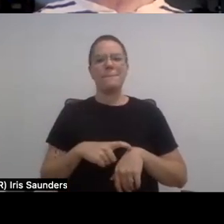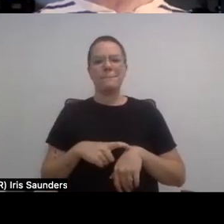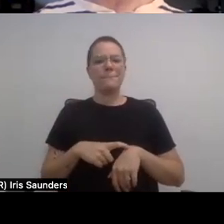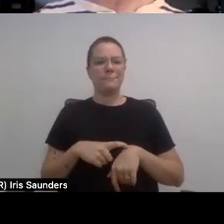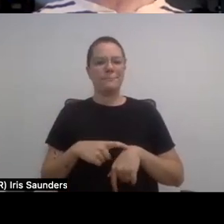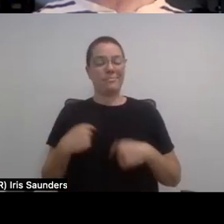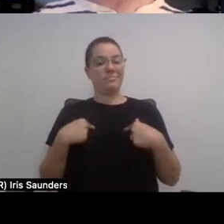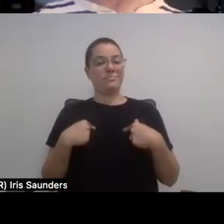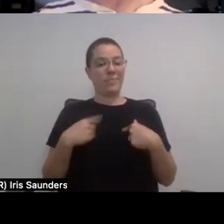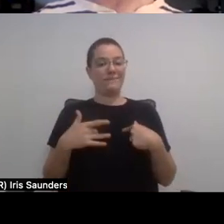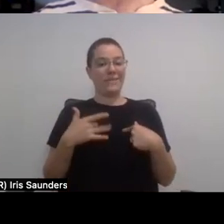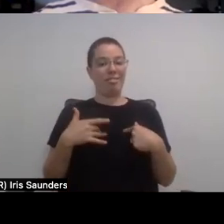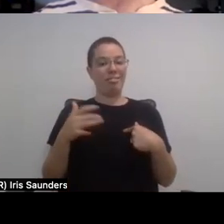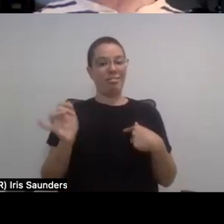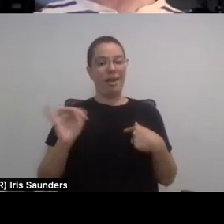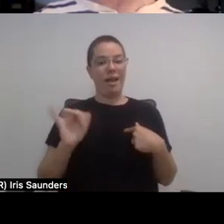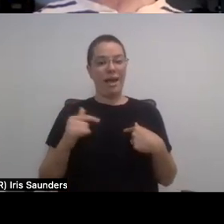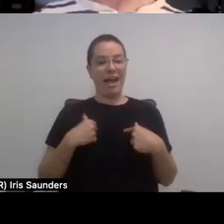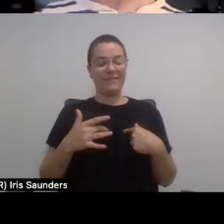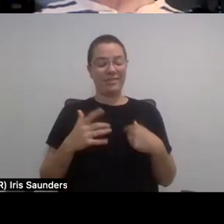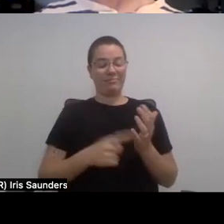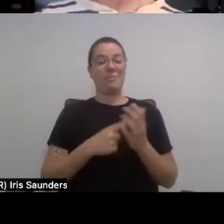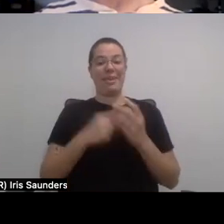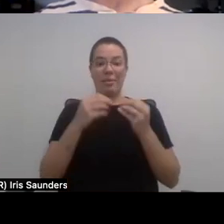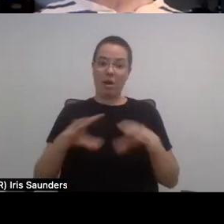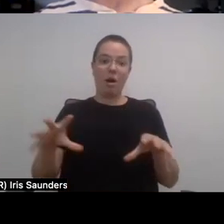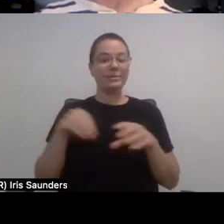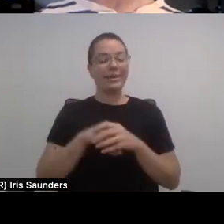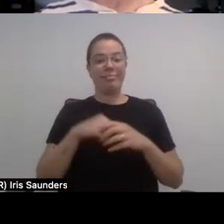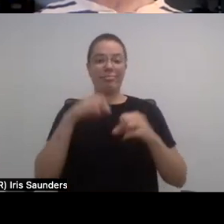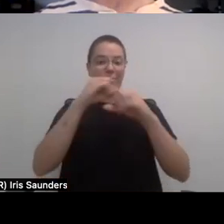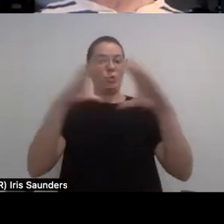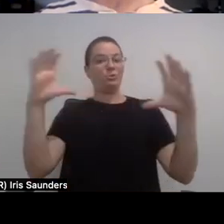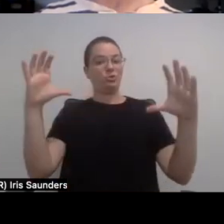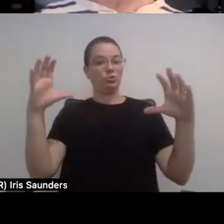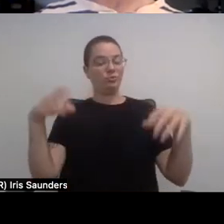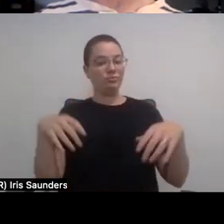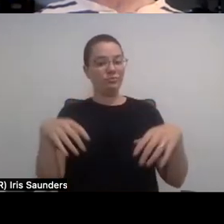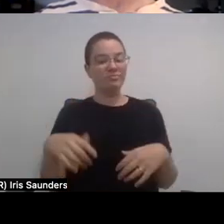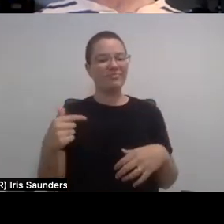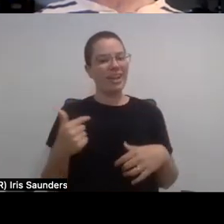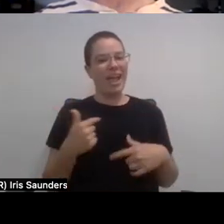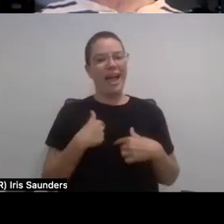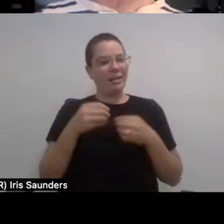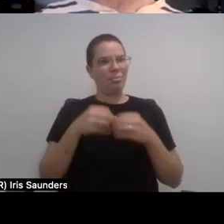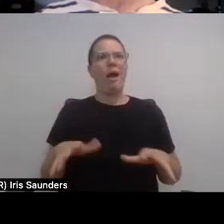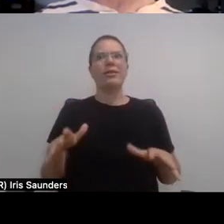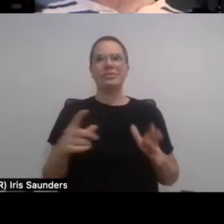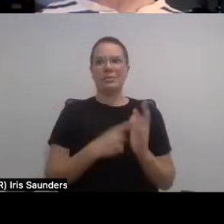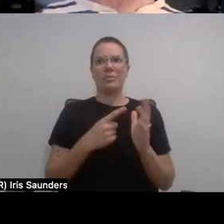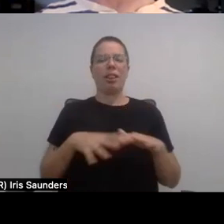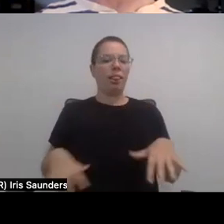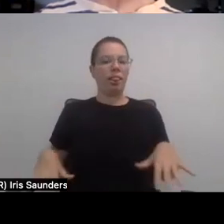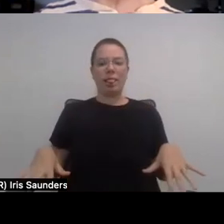know personally, I get lost in the bigger picture. And I get overwhelmed by all of the things that I want to accomplish that I still